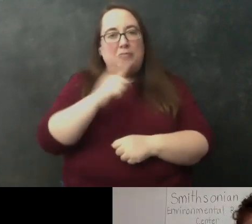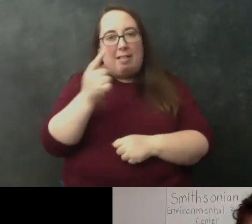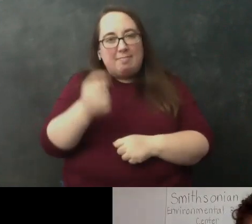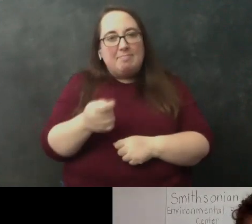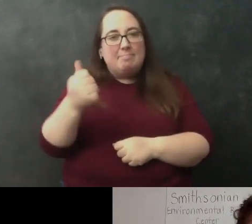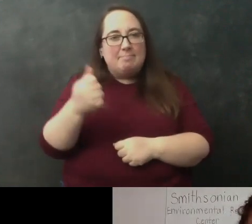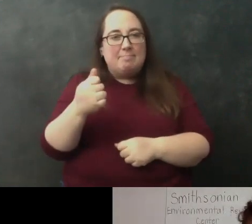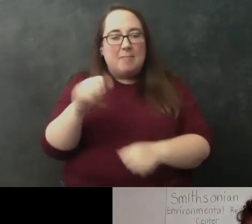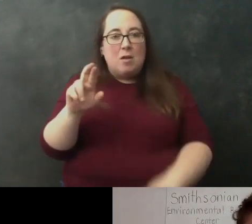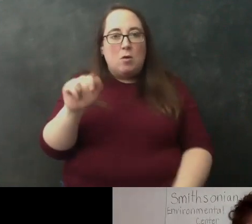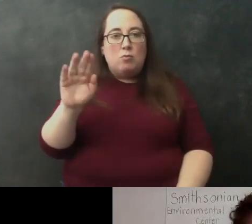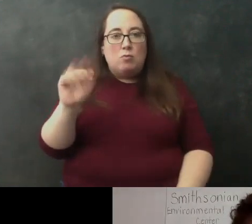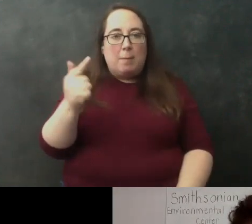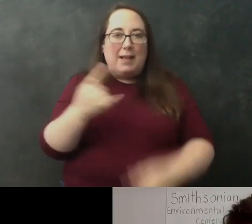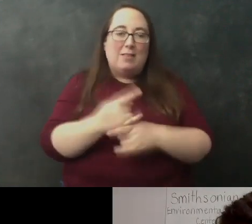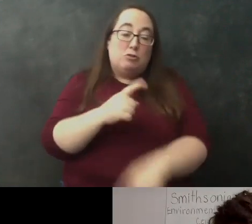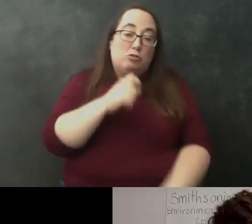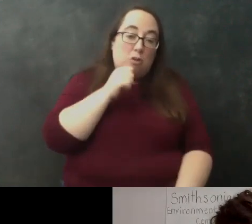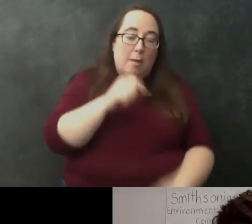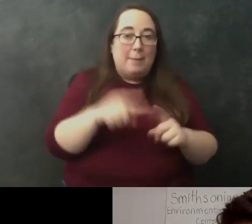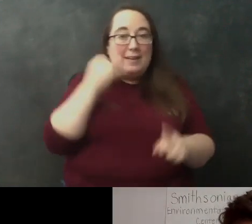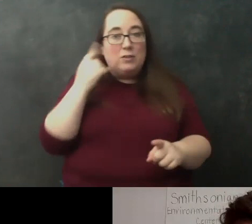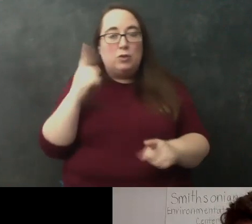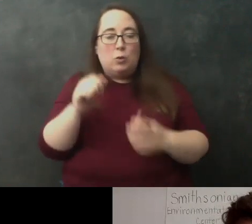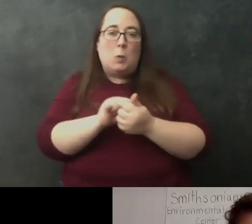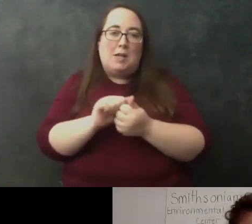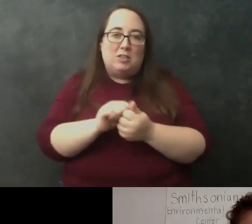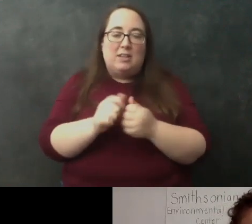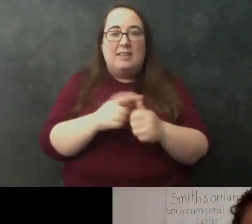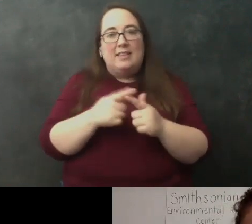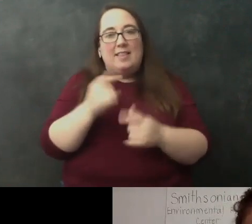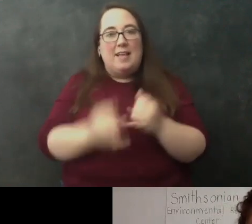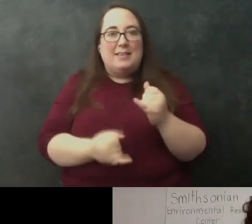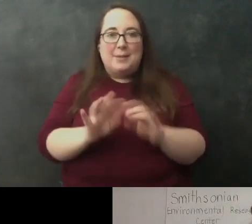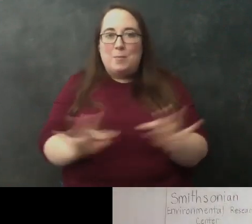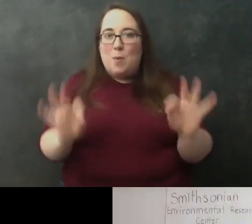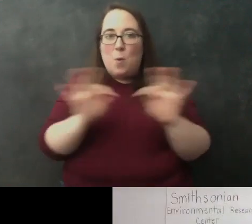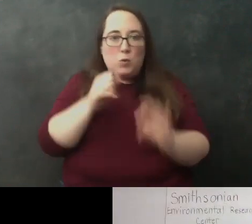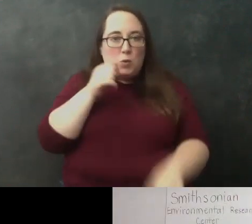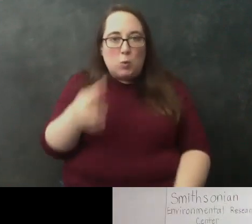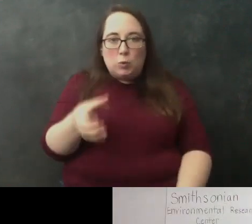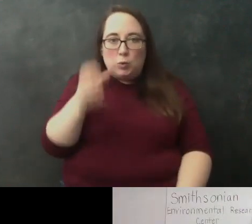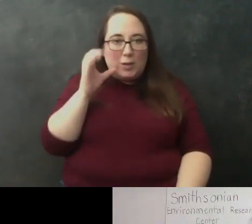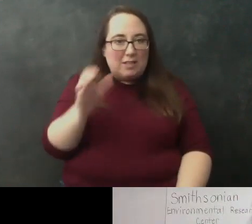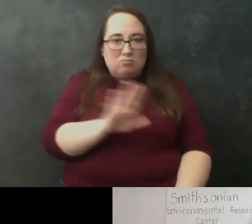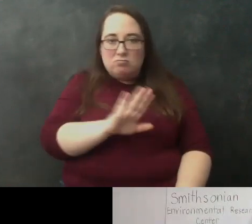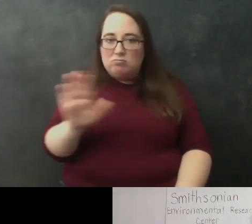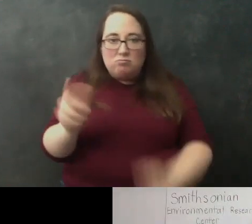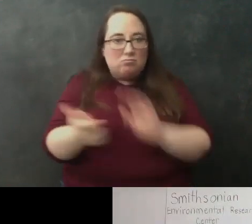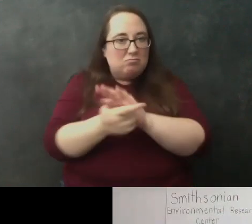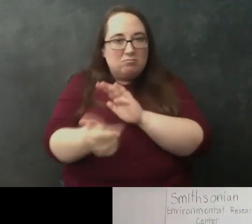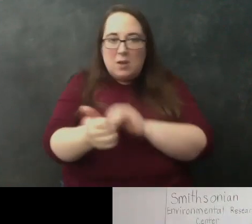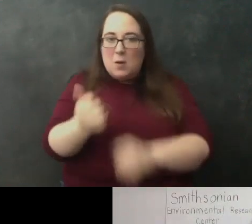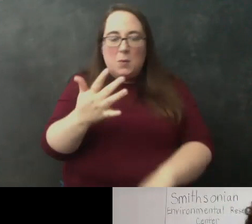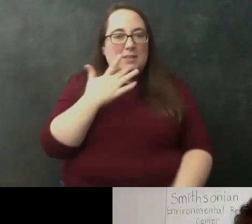if you get it on your hands you shouldn't but just in case and last very important do not drink the rubbing alcohol it will not taste good